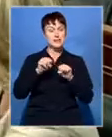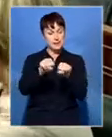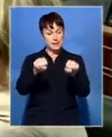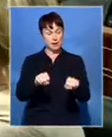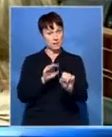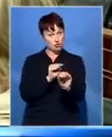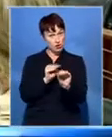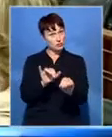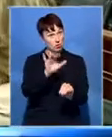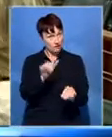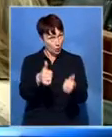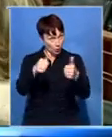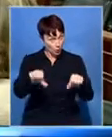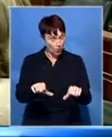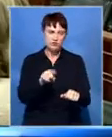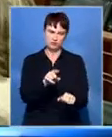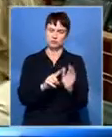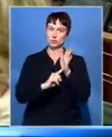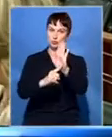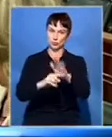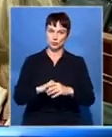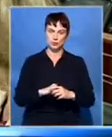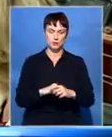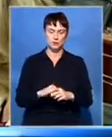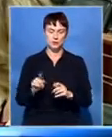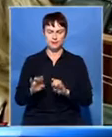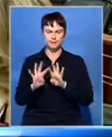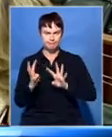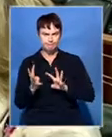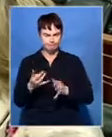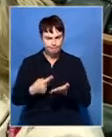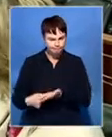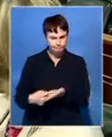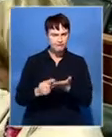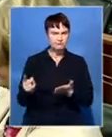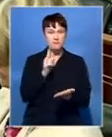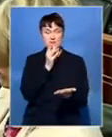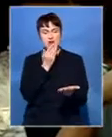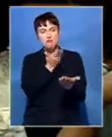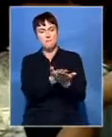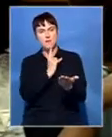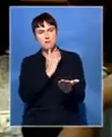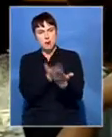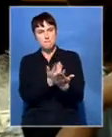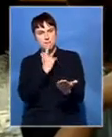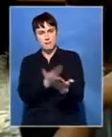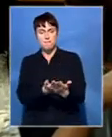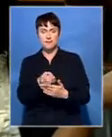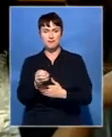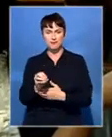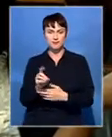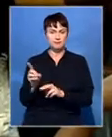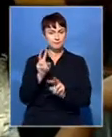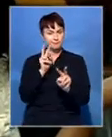system. A Ministerial Committee tasked with scrutinising the National Senior Certificate has made several recommendations. It